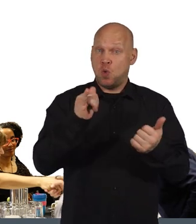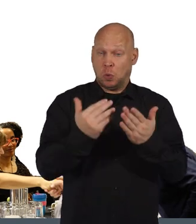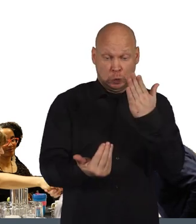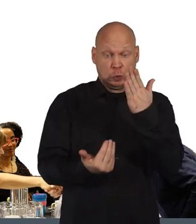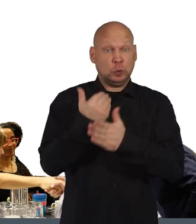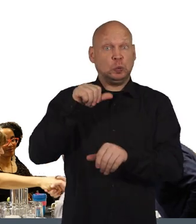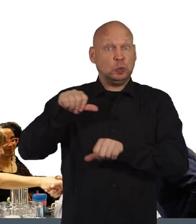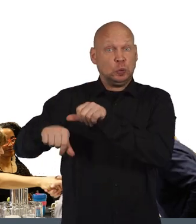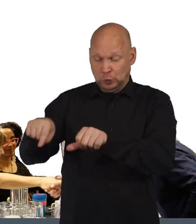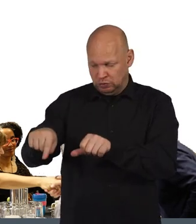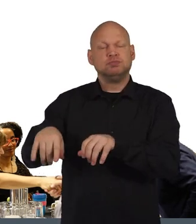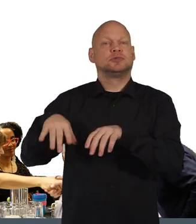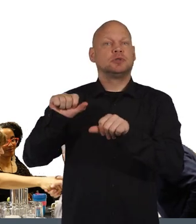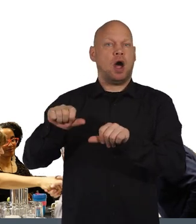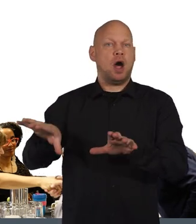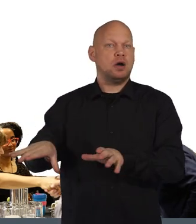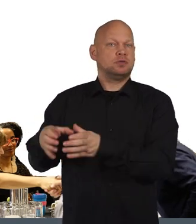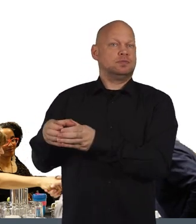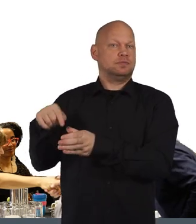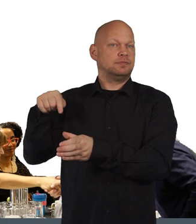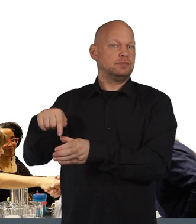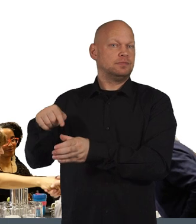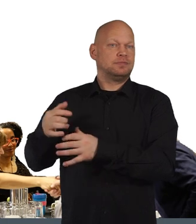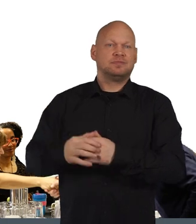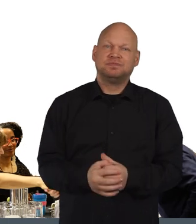Or a new process might be set up.